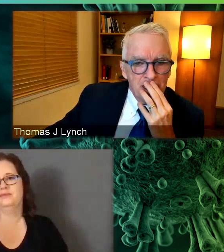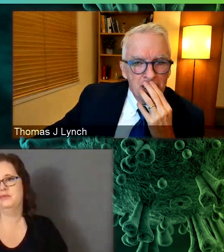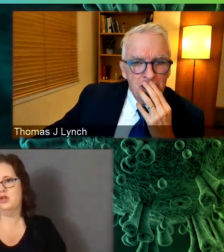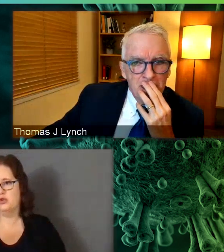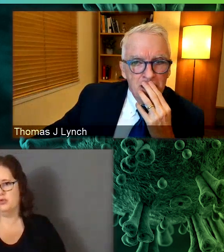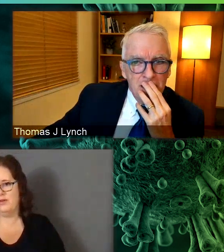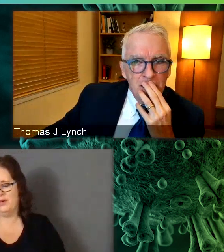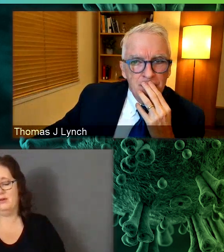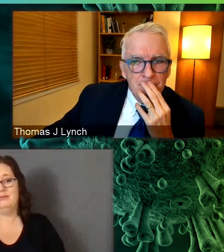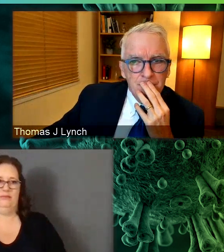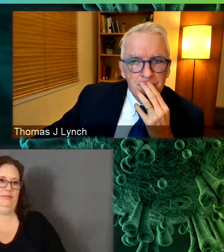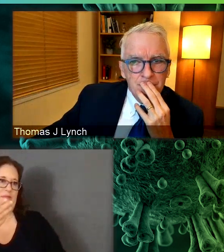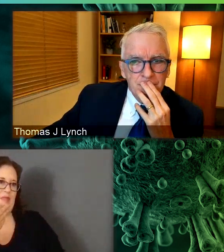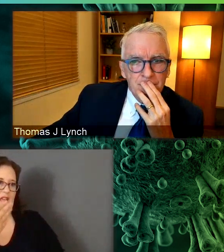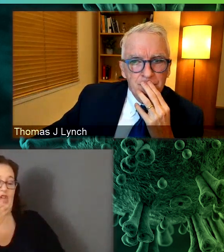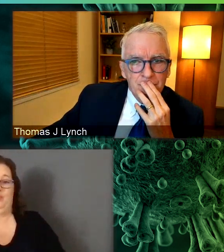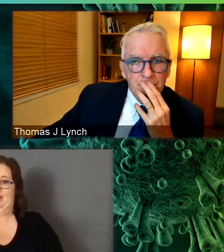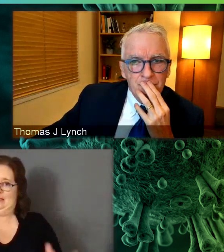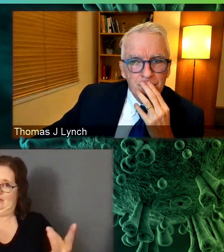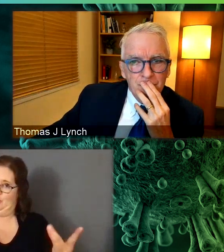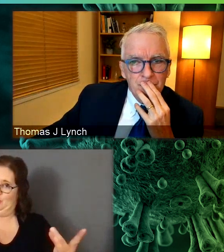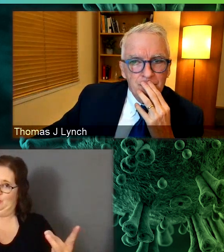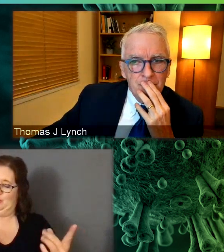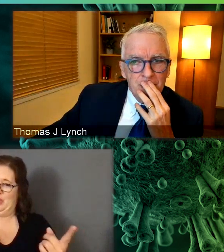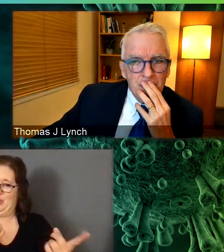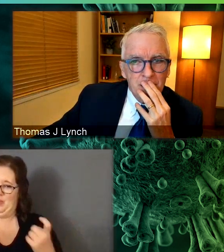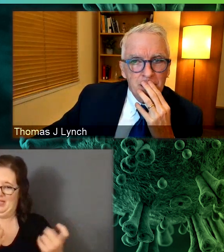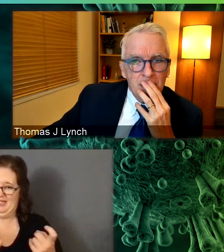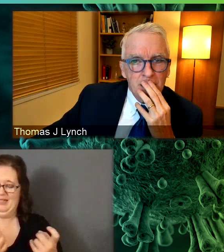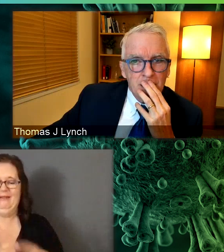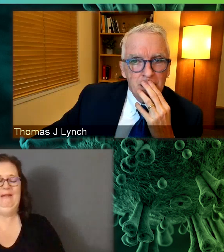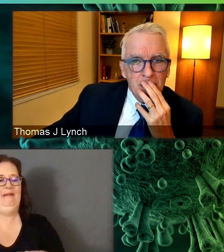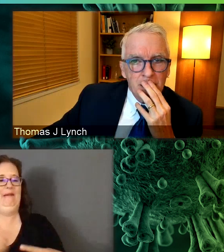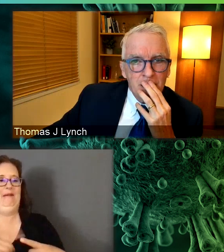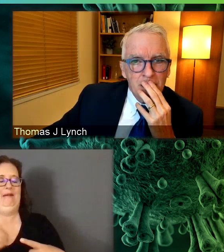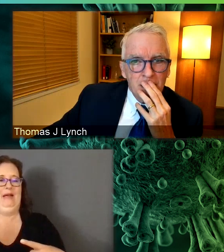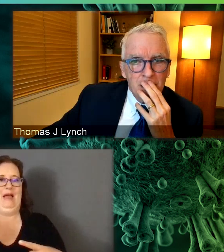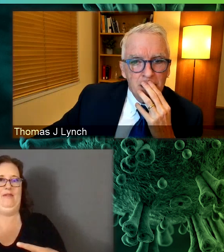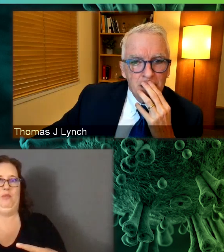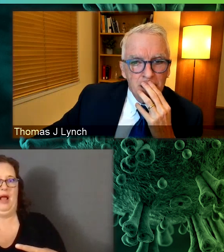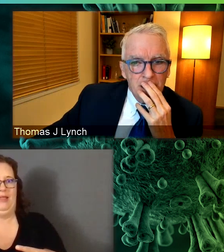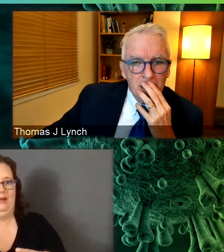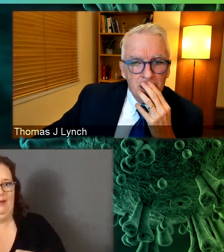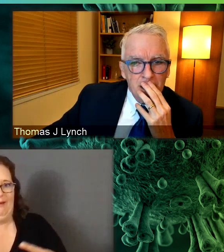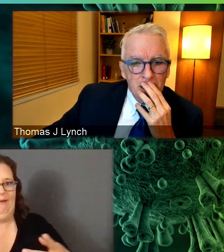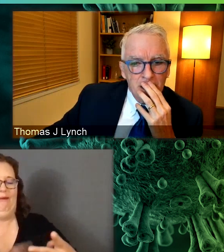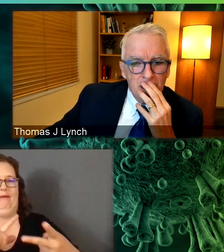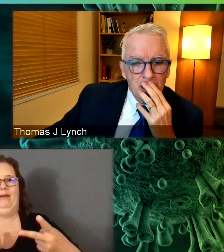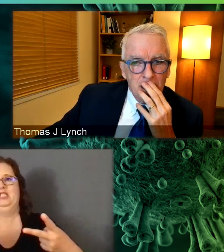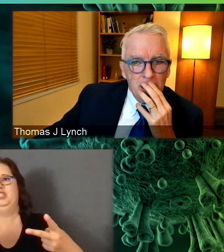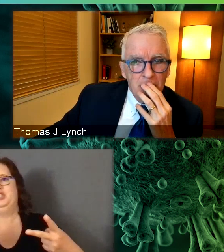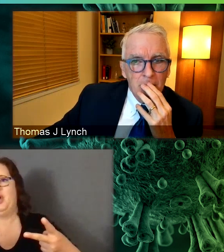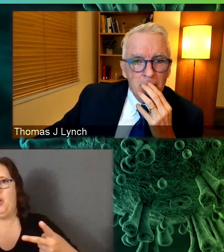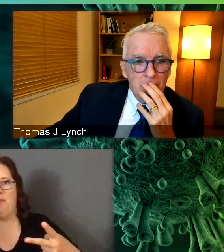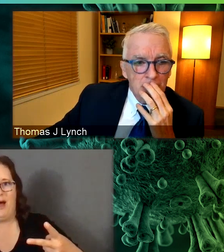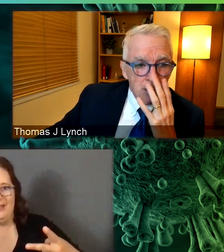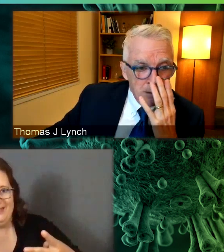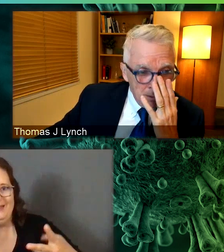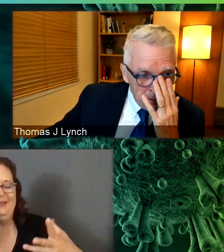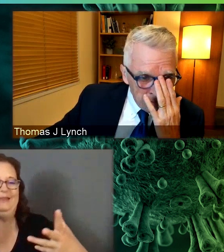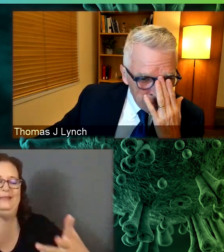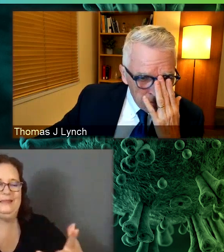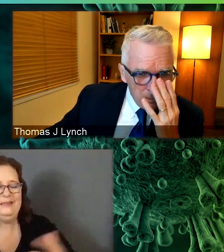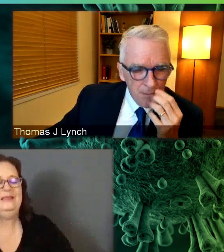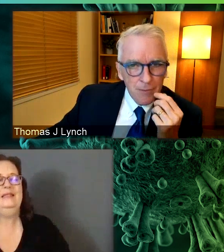like the interface of morality and geopolitics, um, I don't know, and like it revolves around like